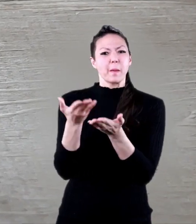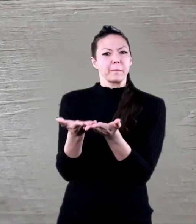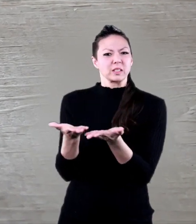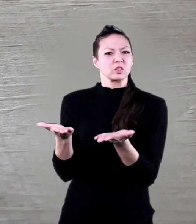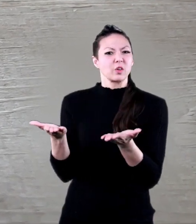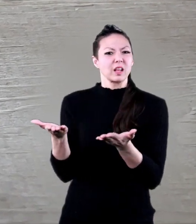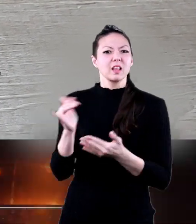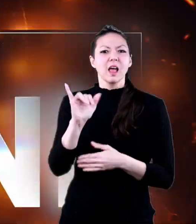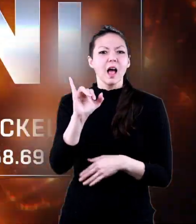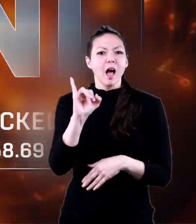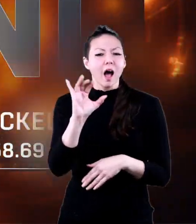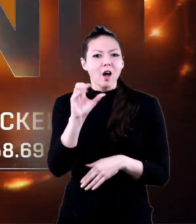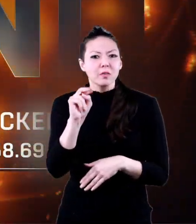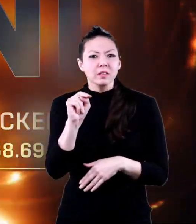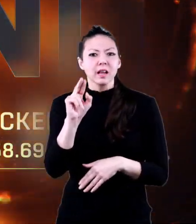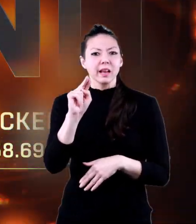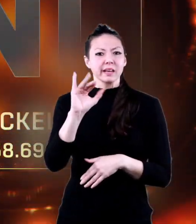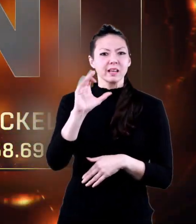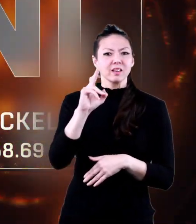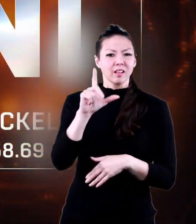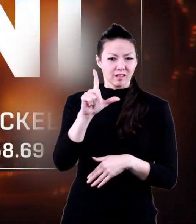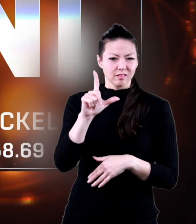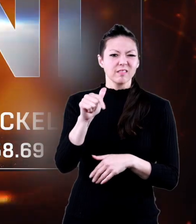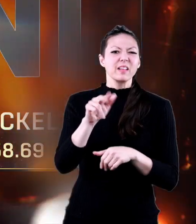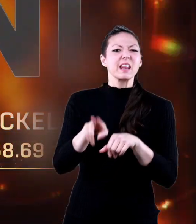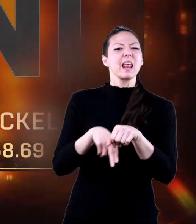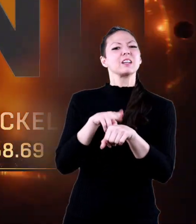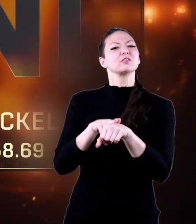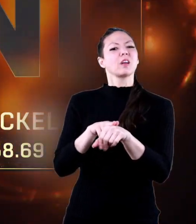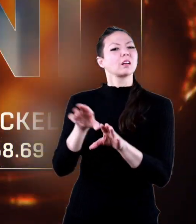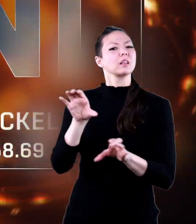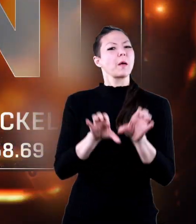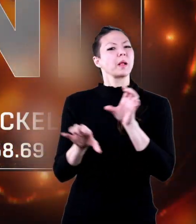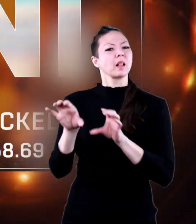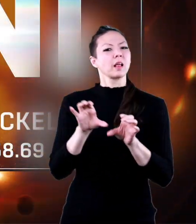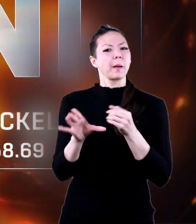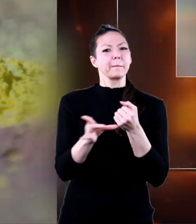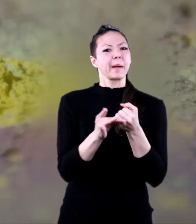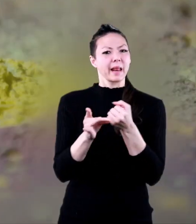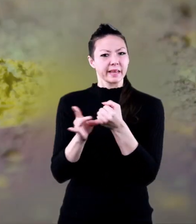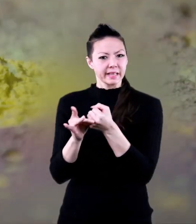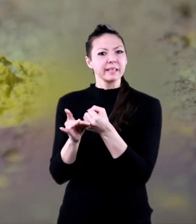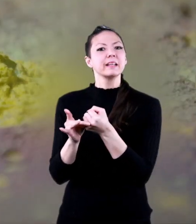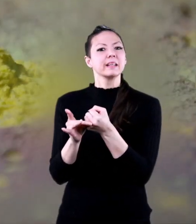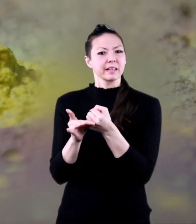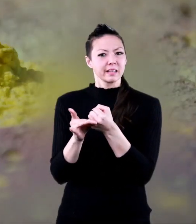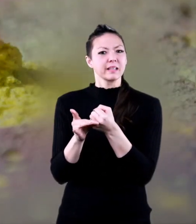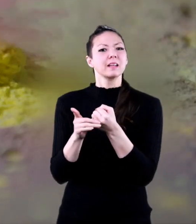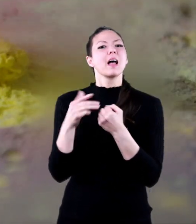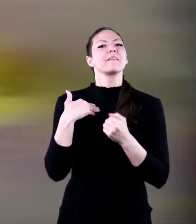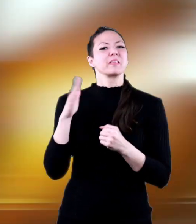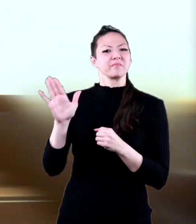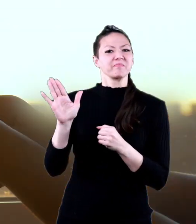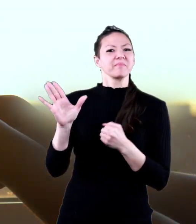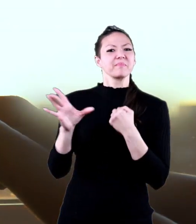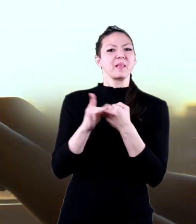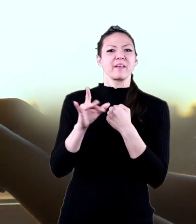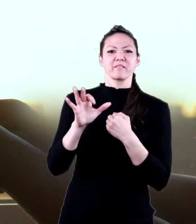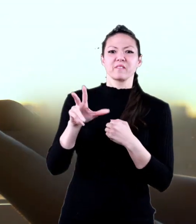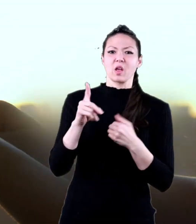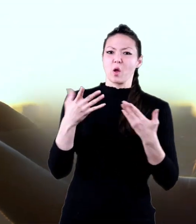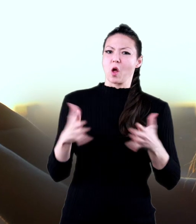like iron or nickel that are naturally or chemically magnetized and already have their own